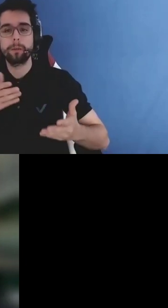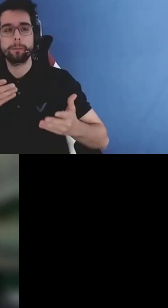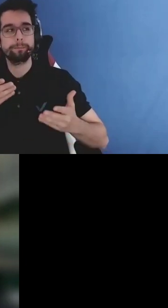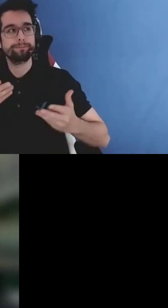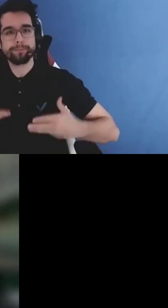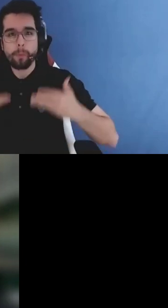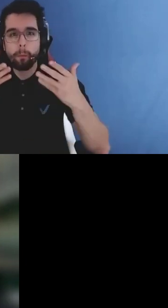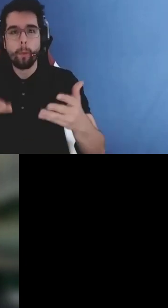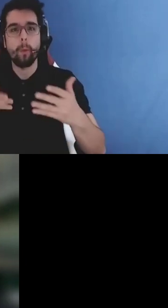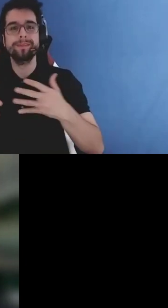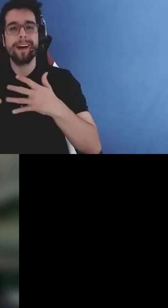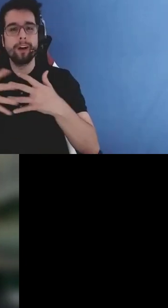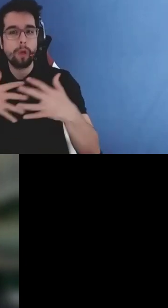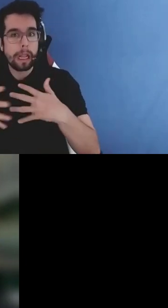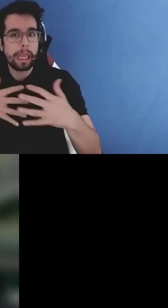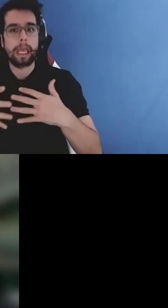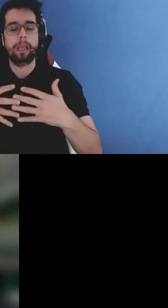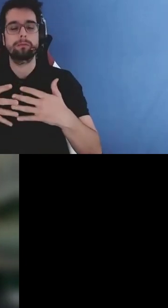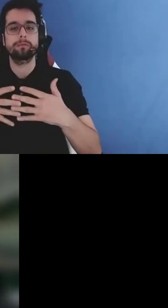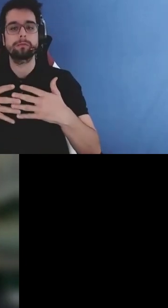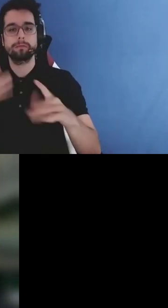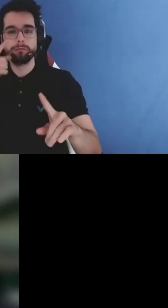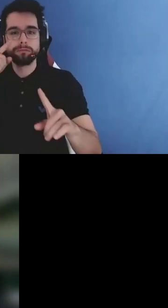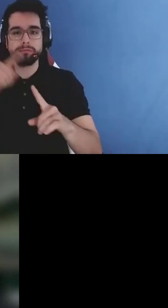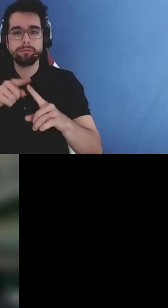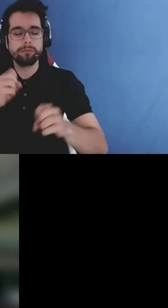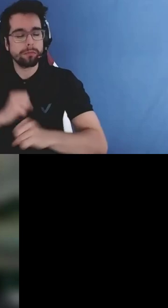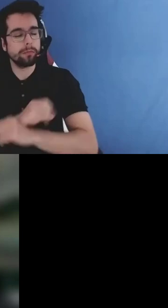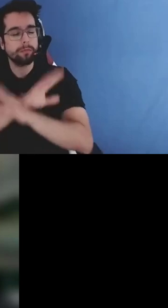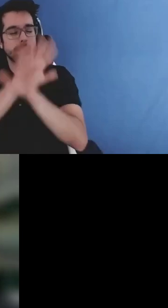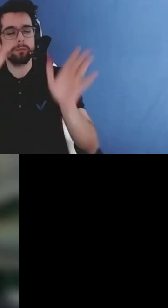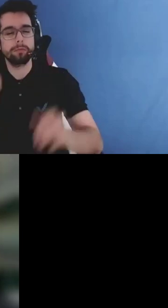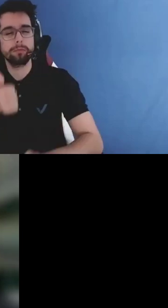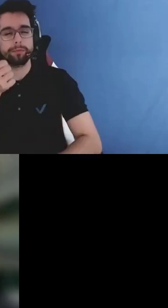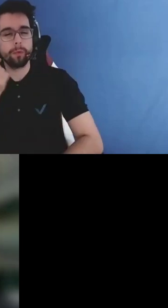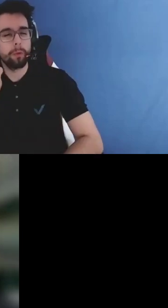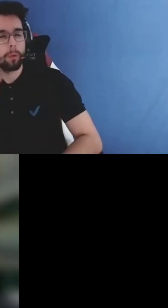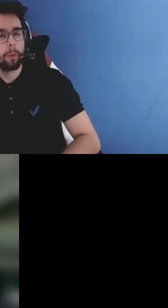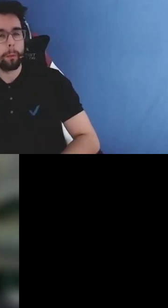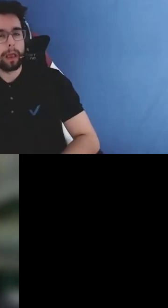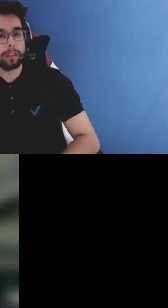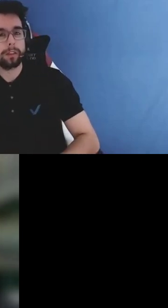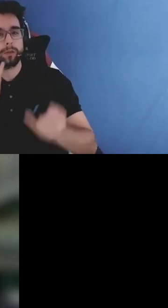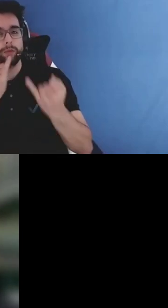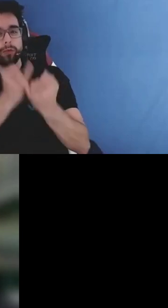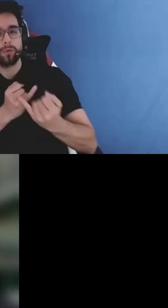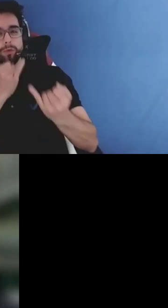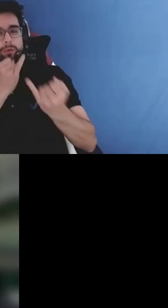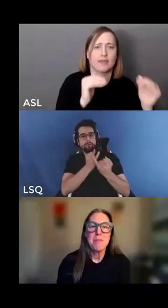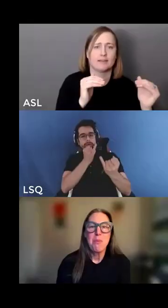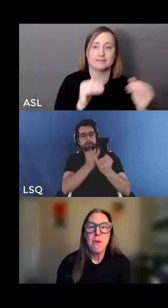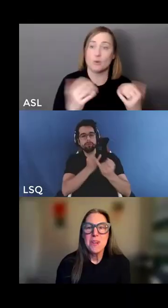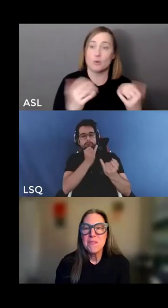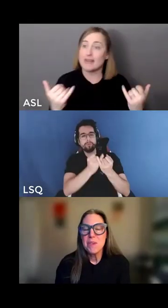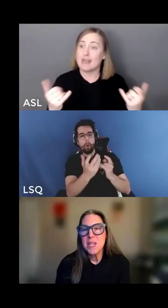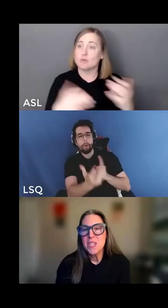understanding of anti-oppression and equity we're ready for the slides and it's important for me to